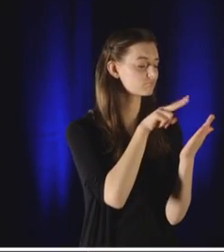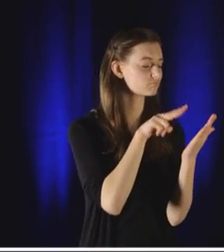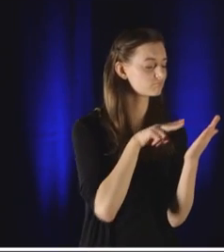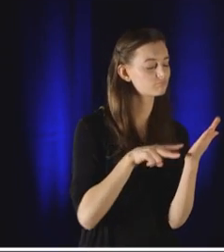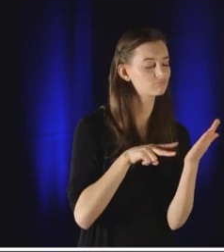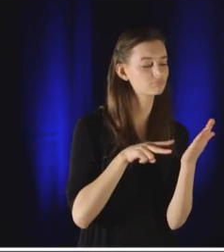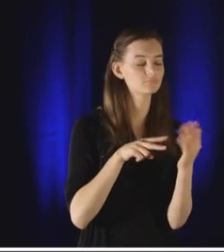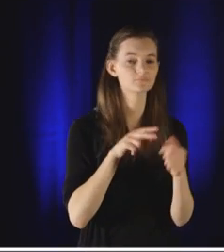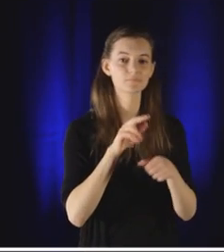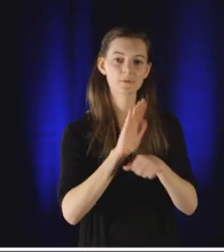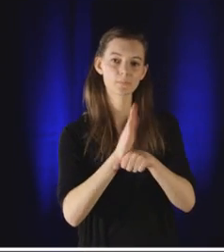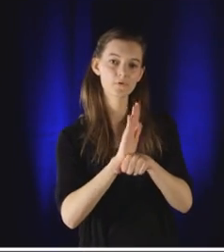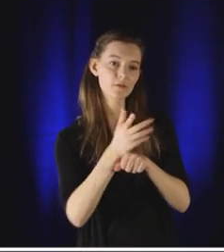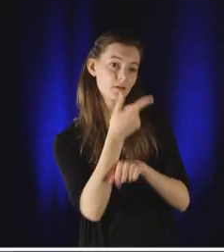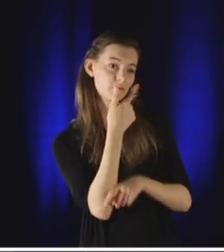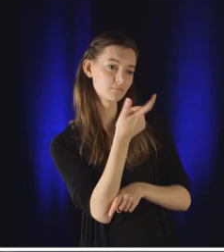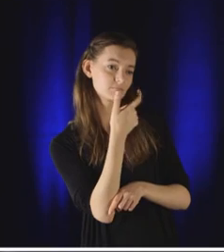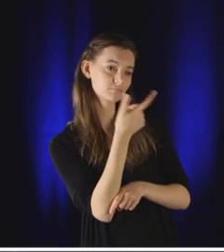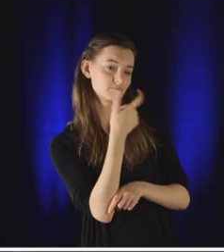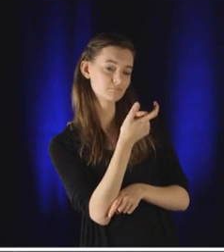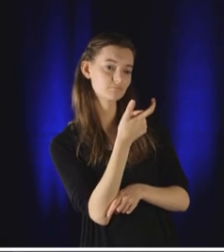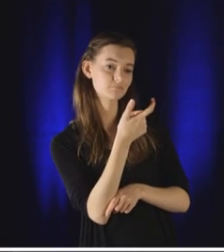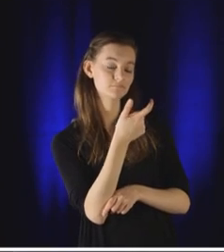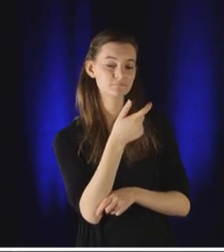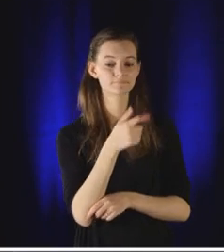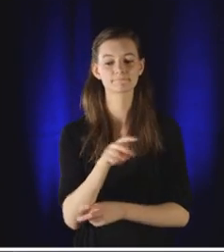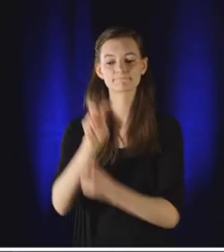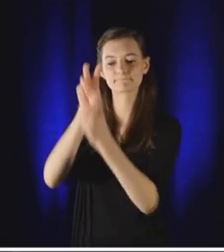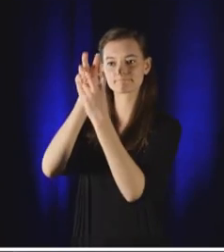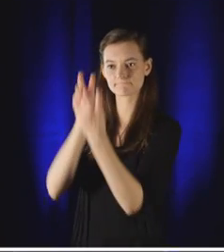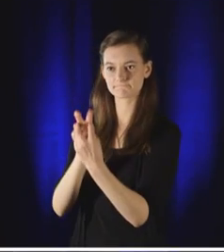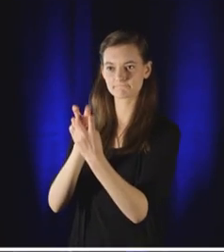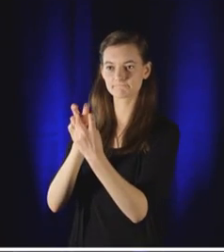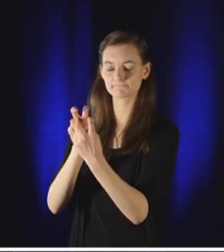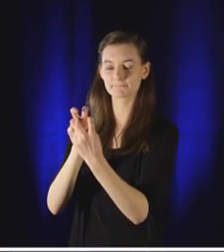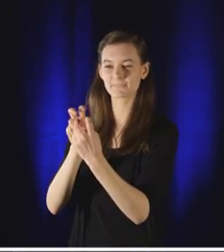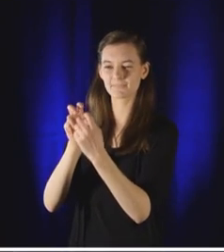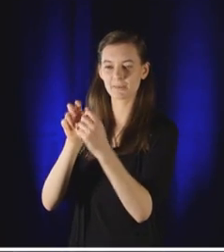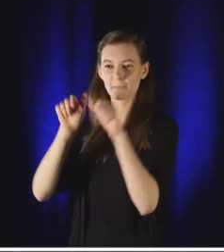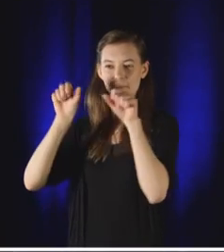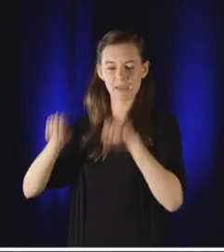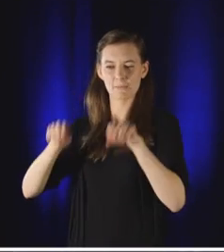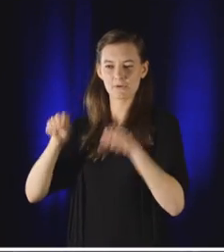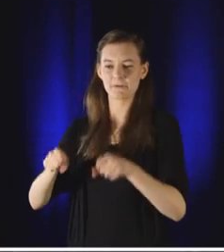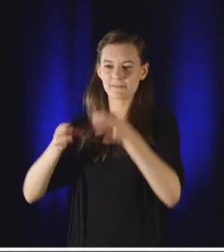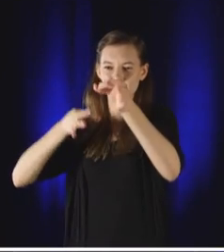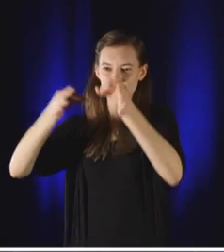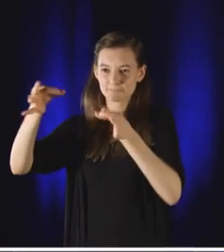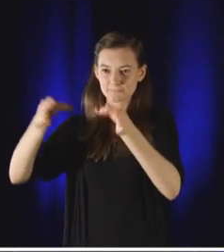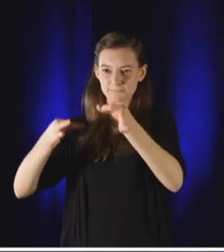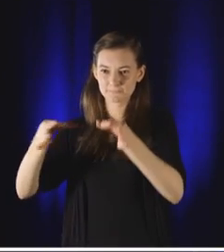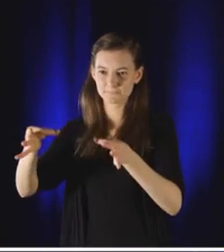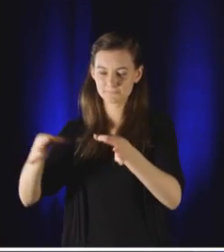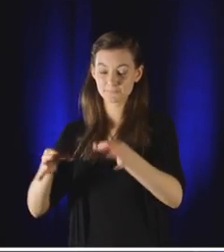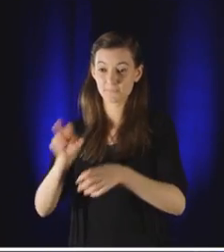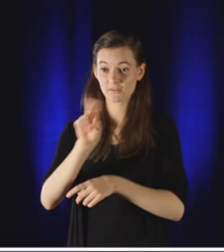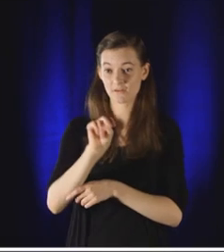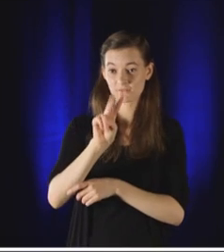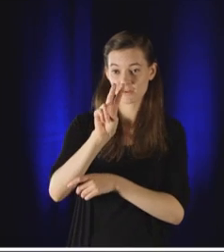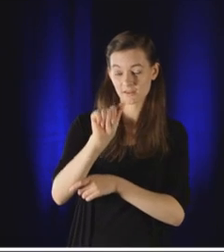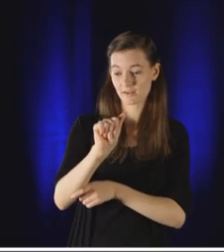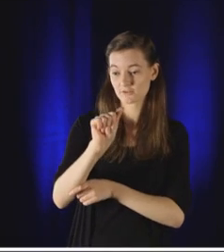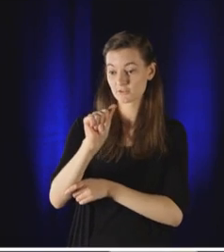Read books about how it works. Watch films about its history. Learn how to explain to other people